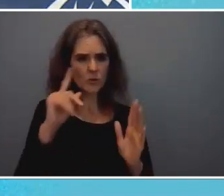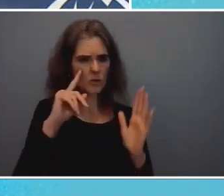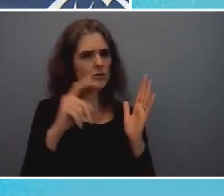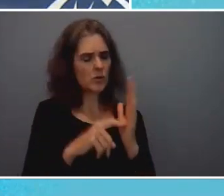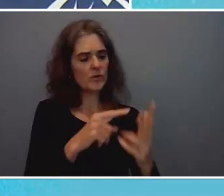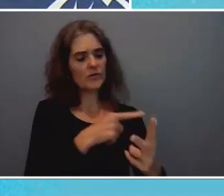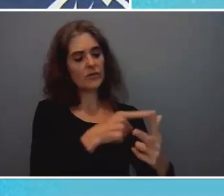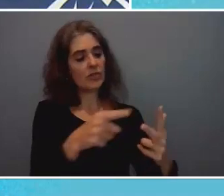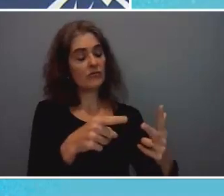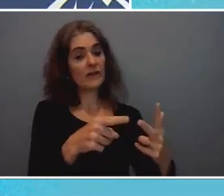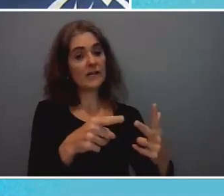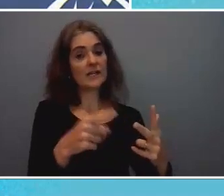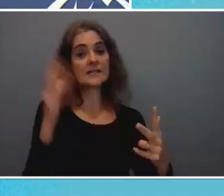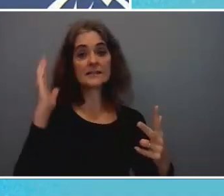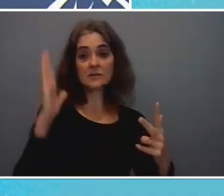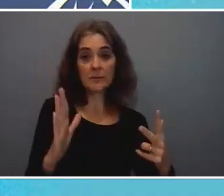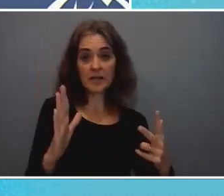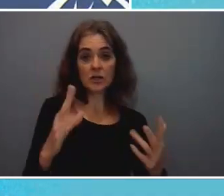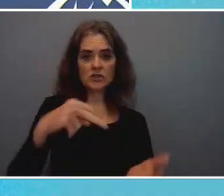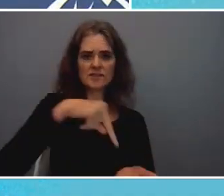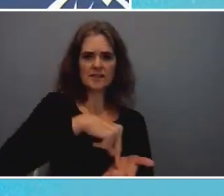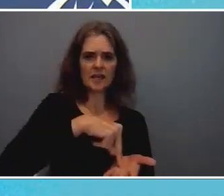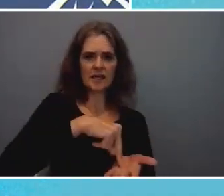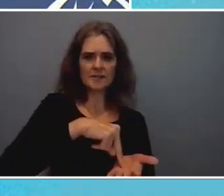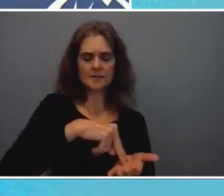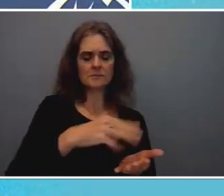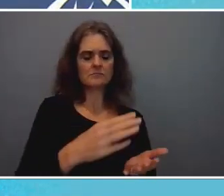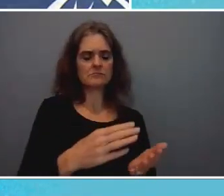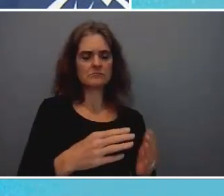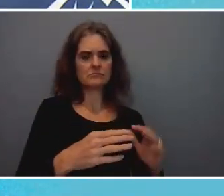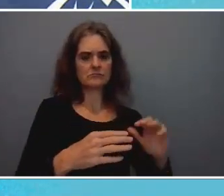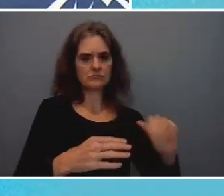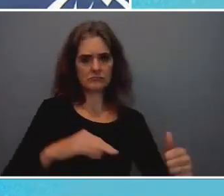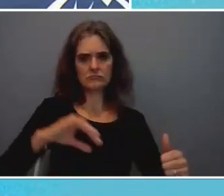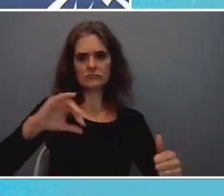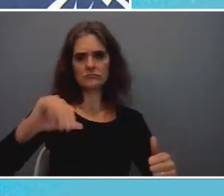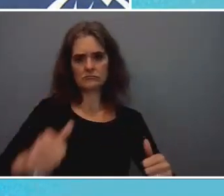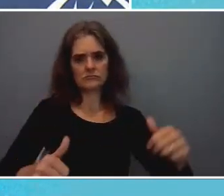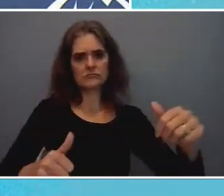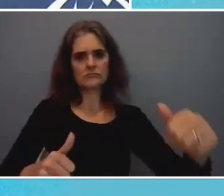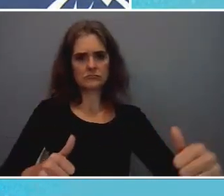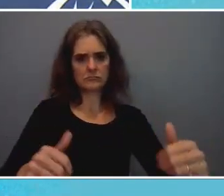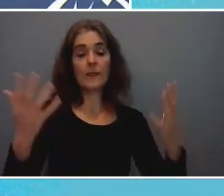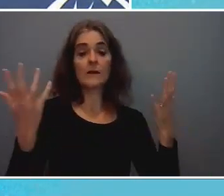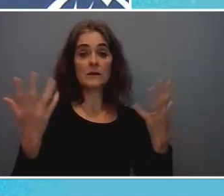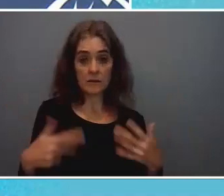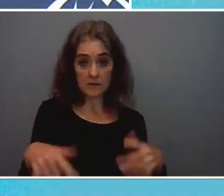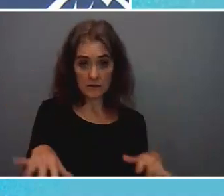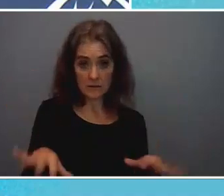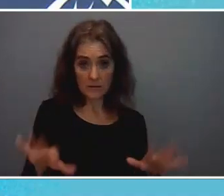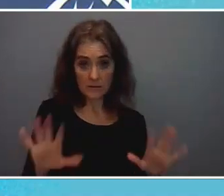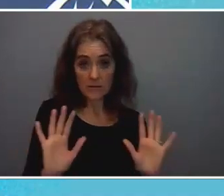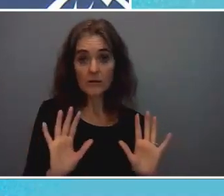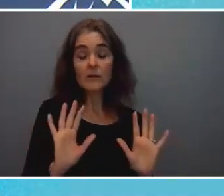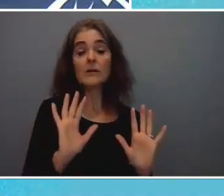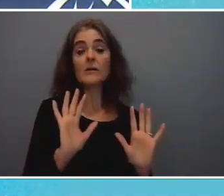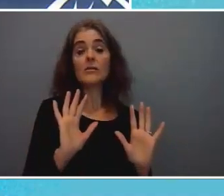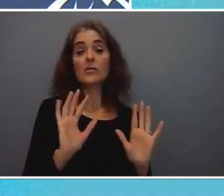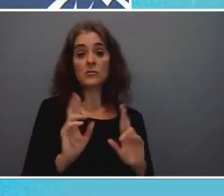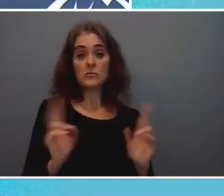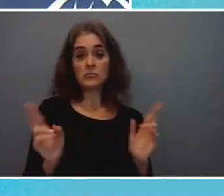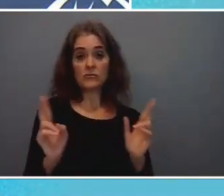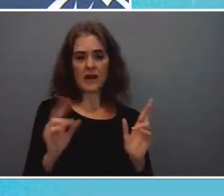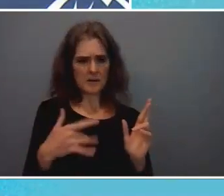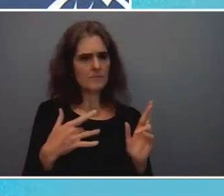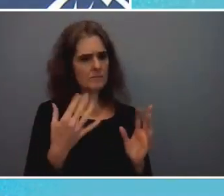stands arrayed throughout the room once you once we get to that part of the panel please feel free to